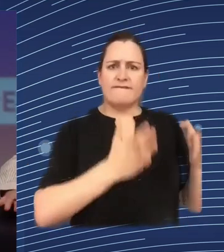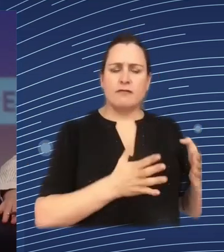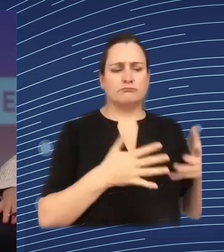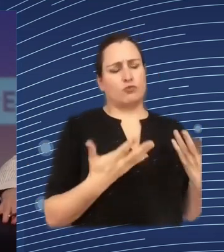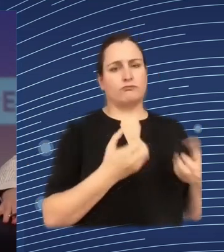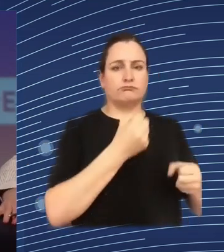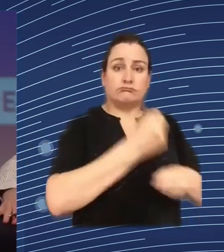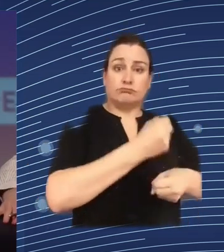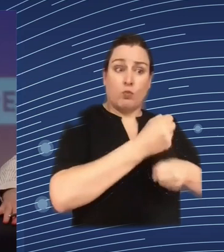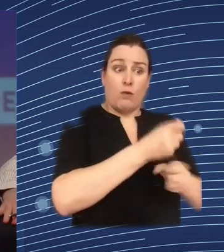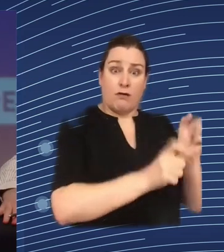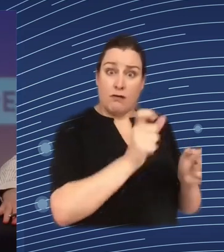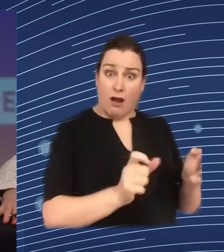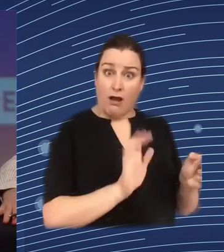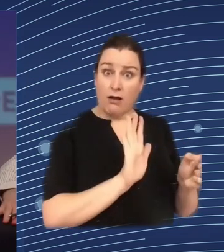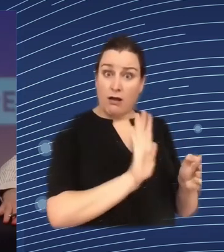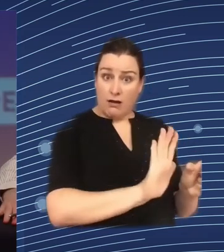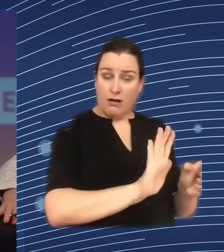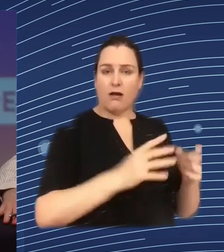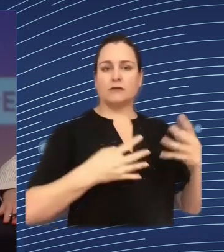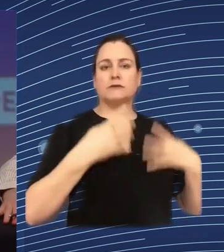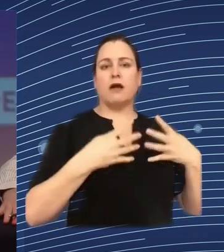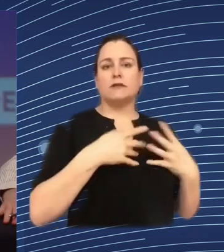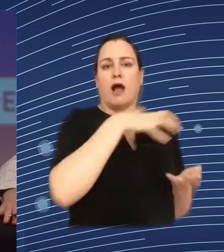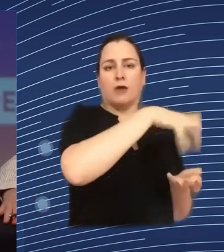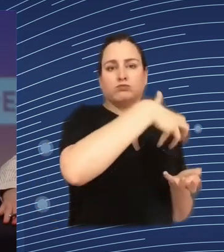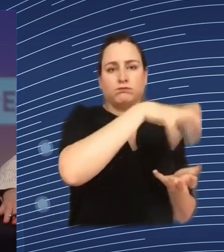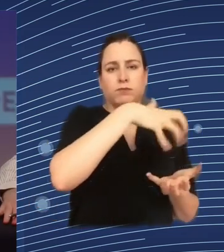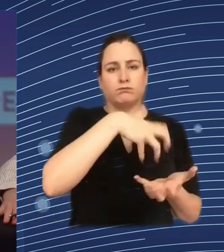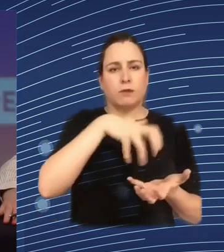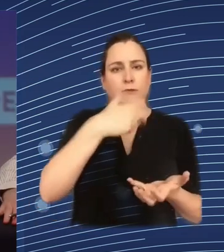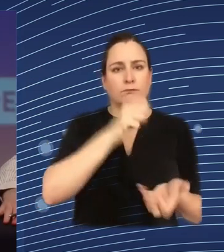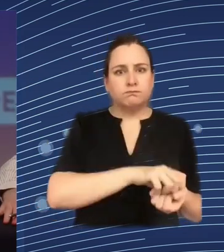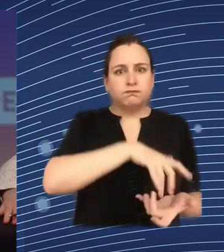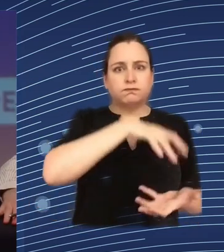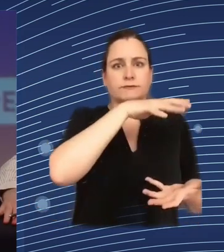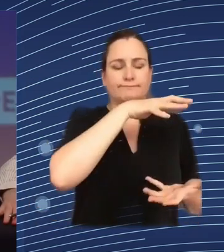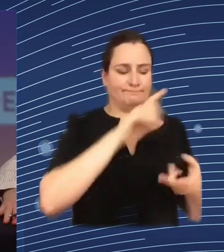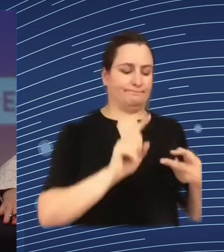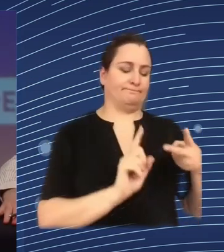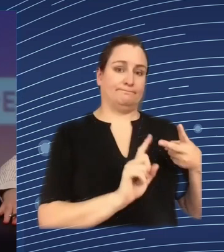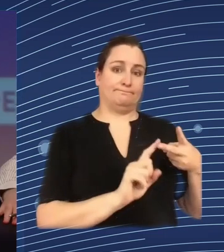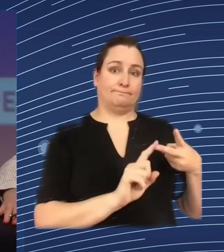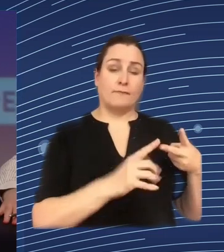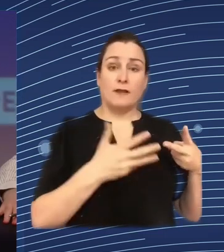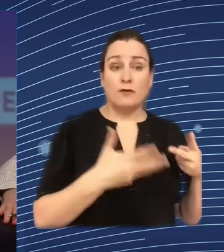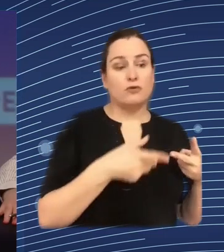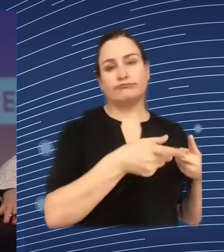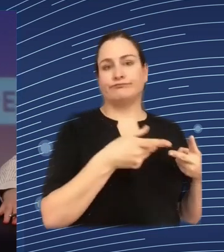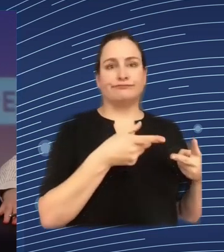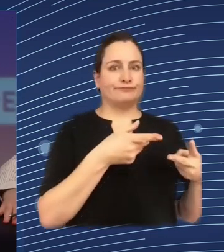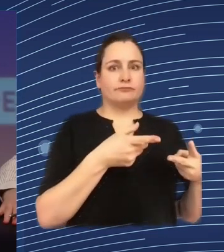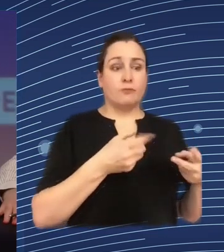quantity and quality performance profiles as well as for feedback discussions